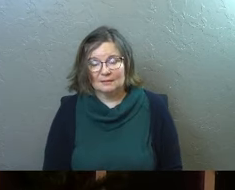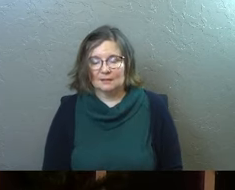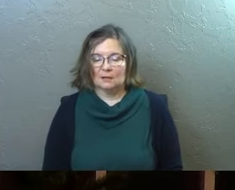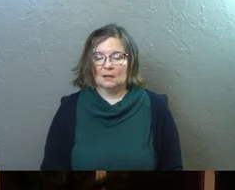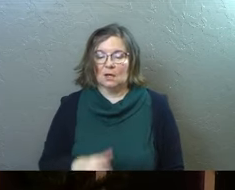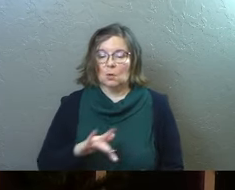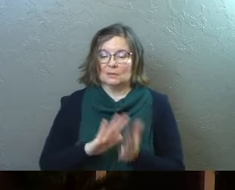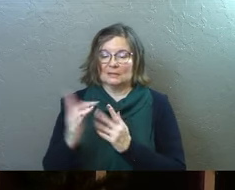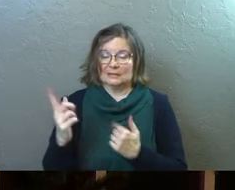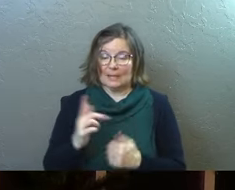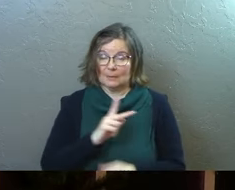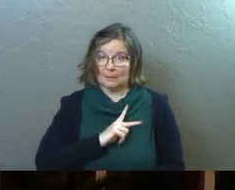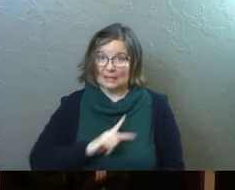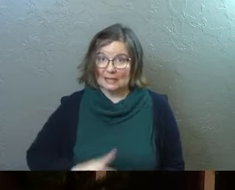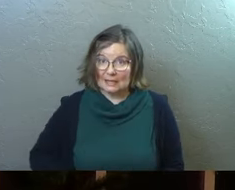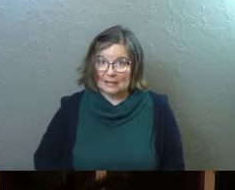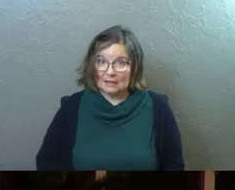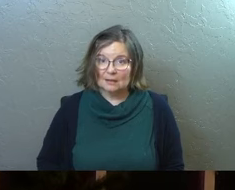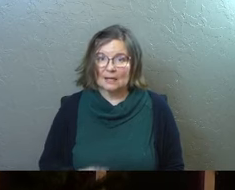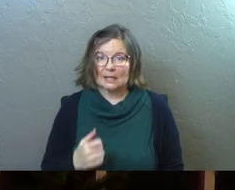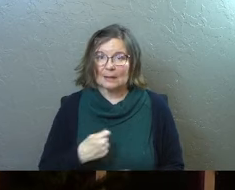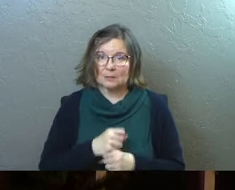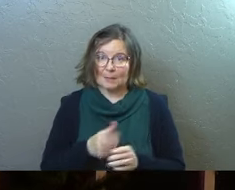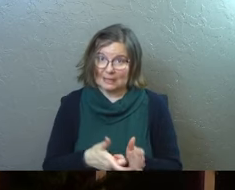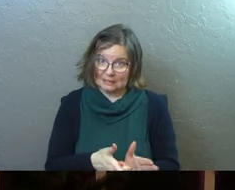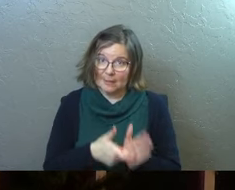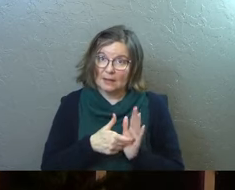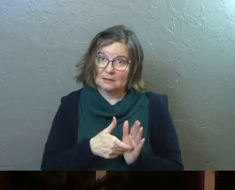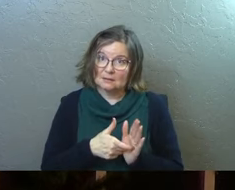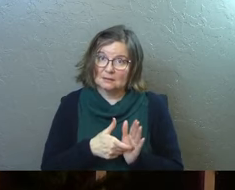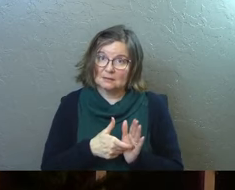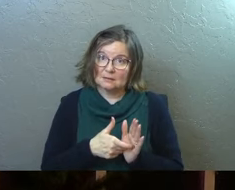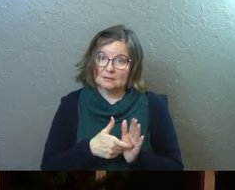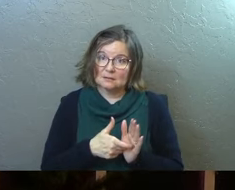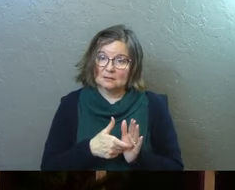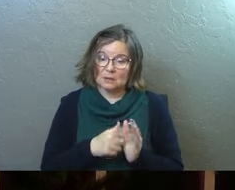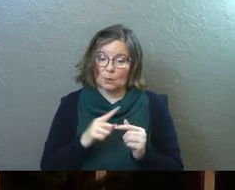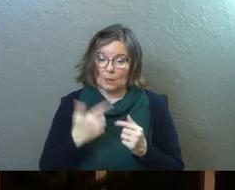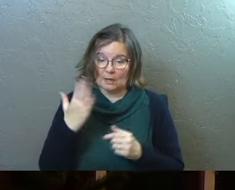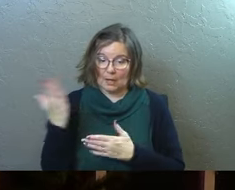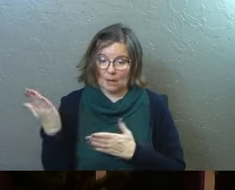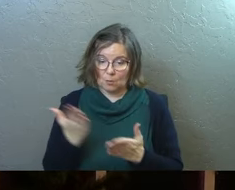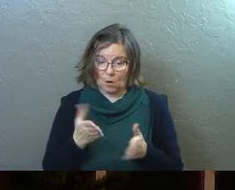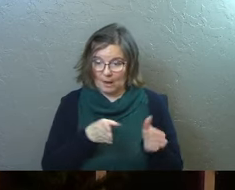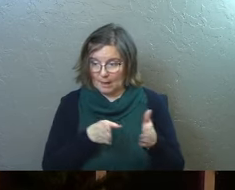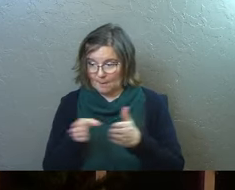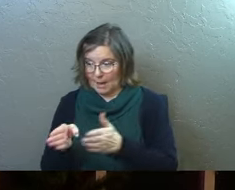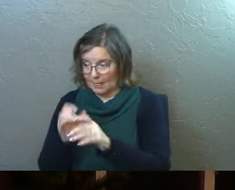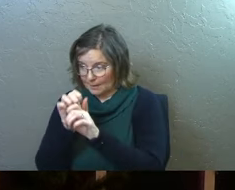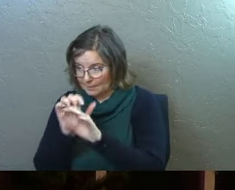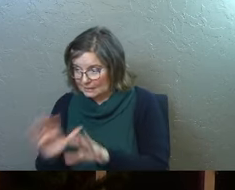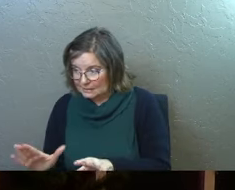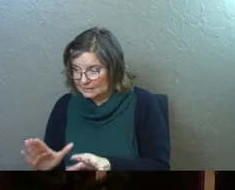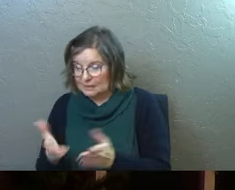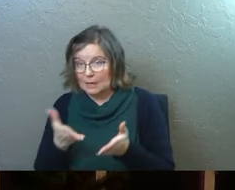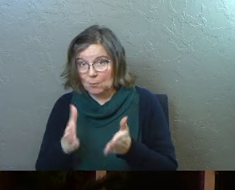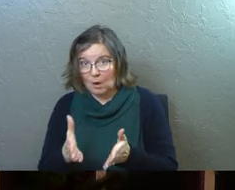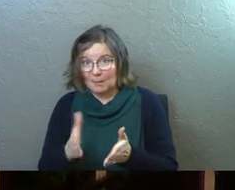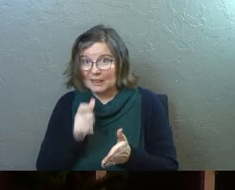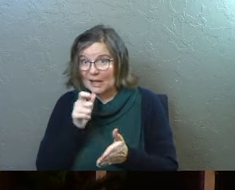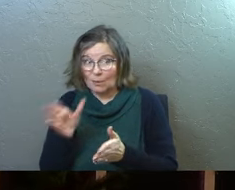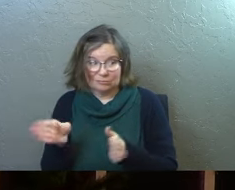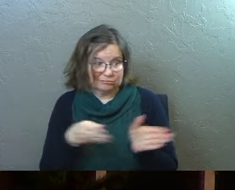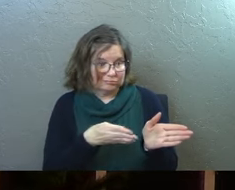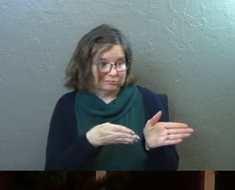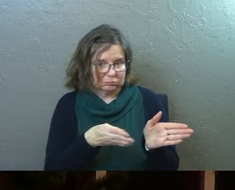And when Jesus came to be King, he came to make demands. When God brought a path of peace, he brought a path that